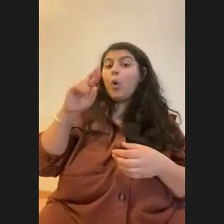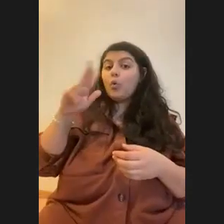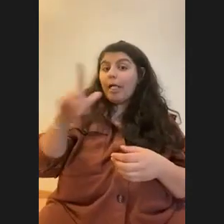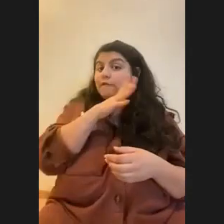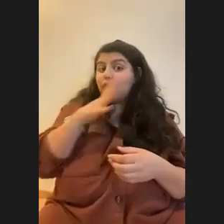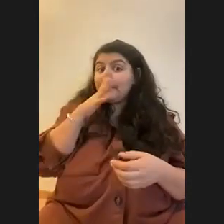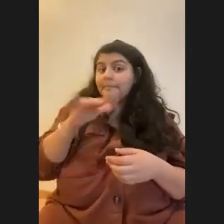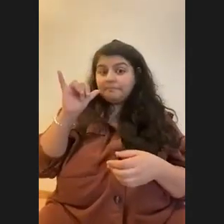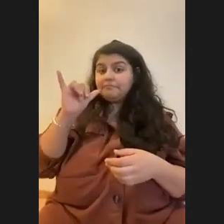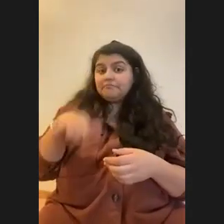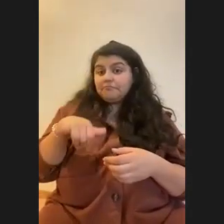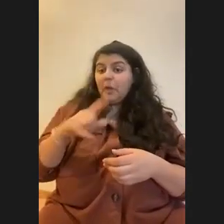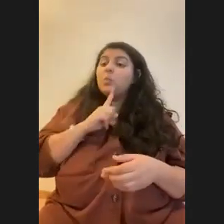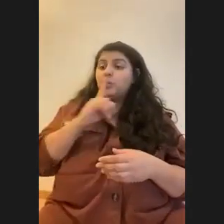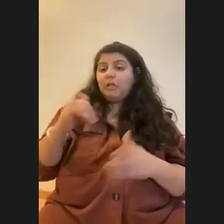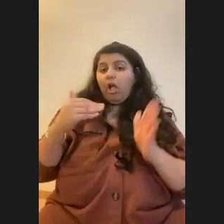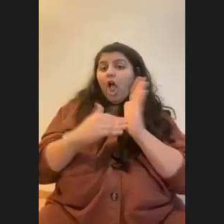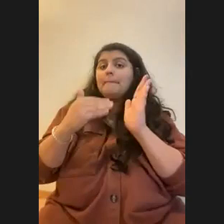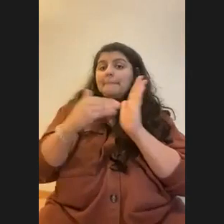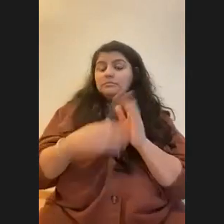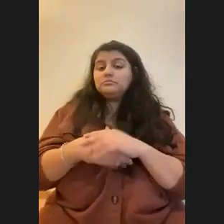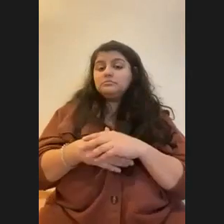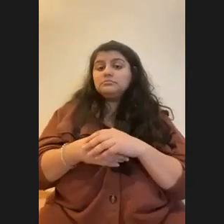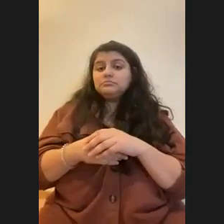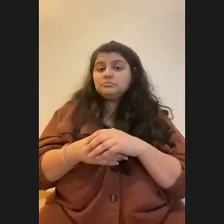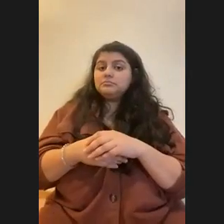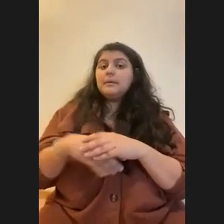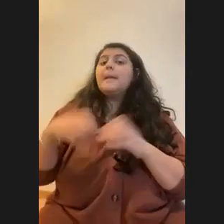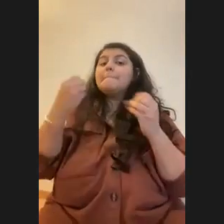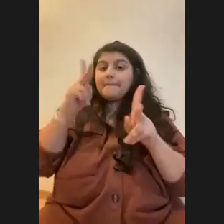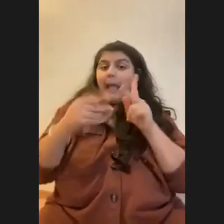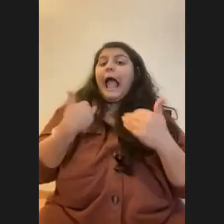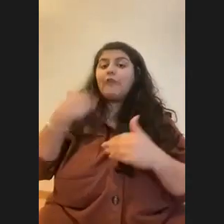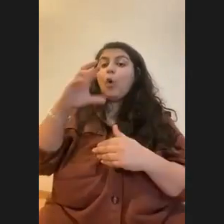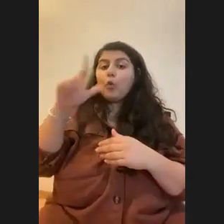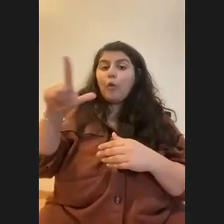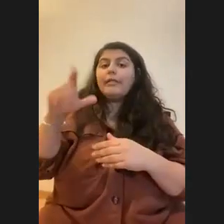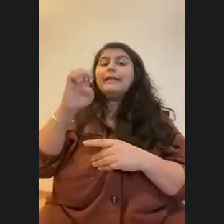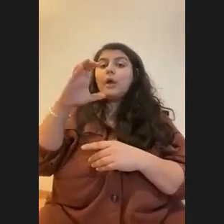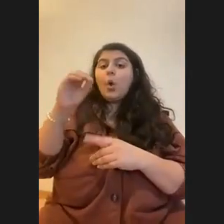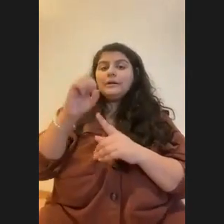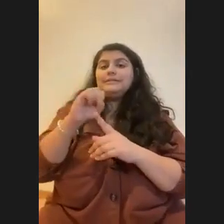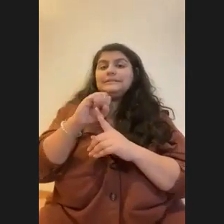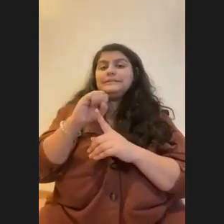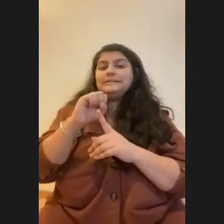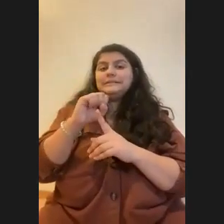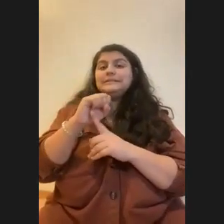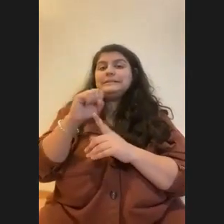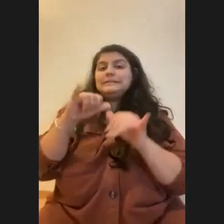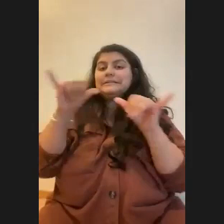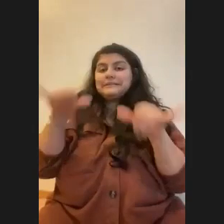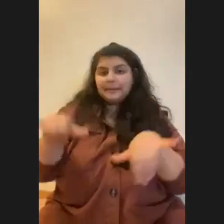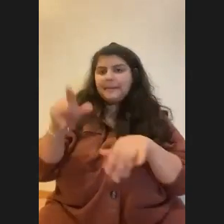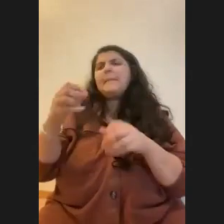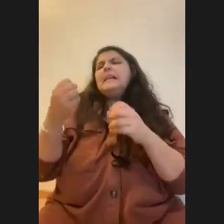That's pretty, that's really common. Yeah. A lot of people have coral ecosystems. Um, they're a little temperamental. I won't lie. That's not clear